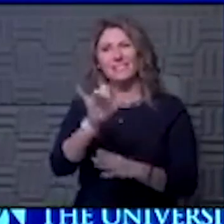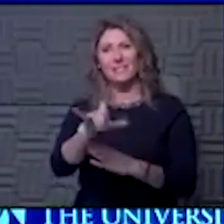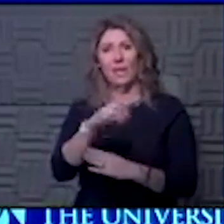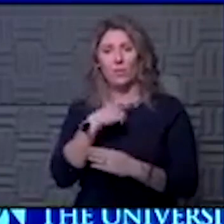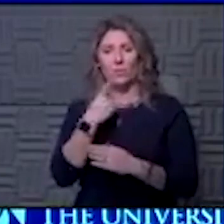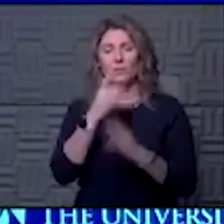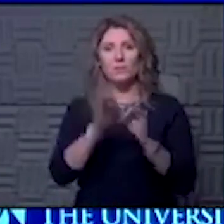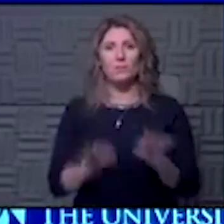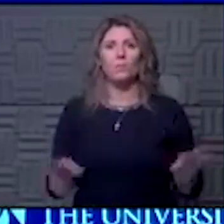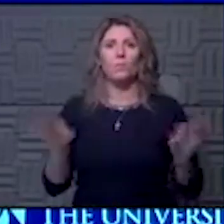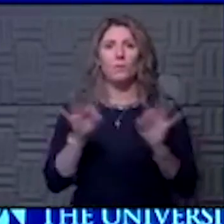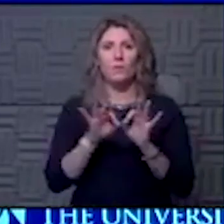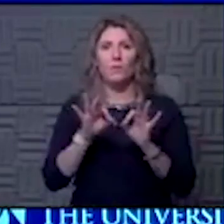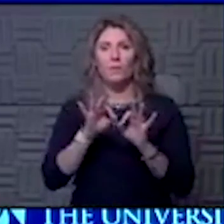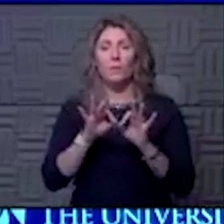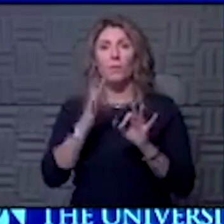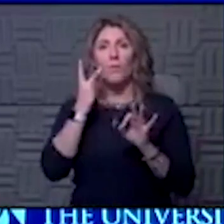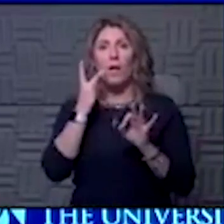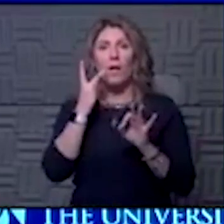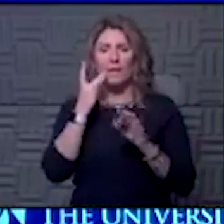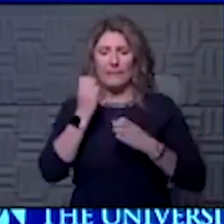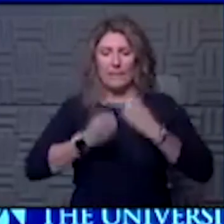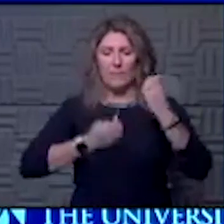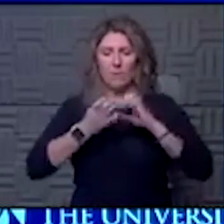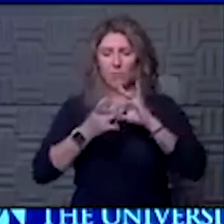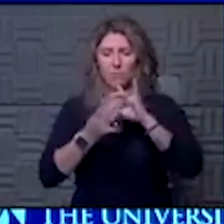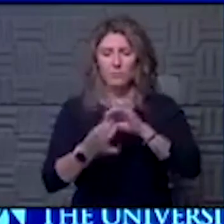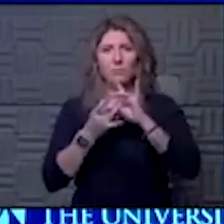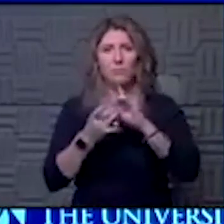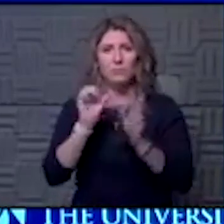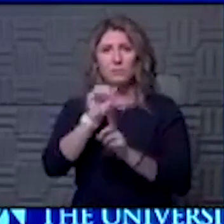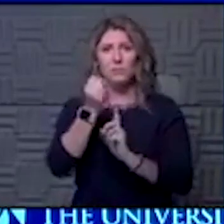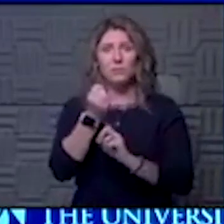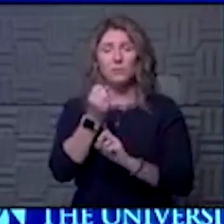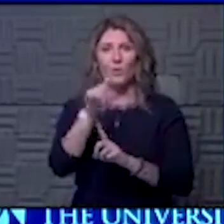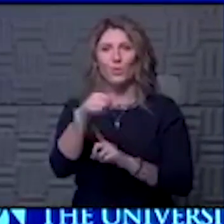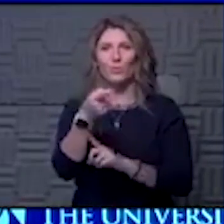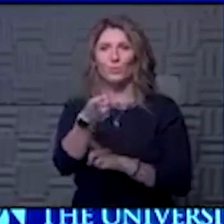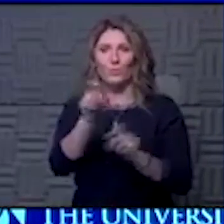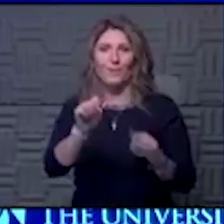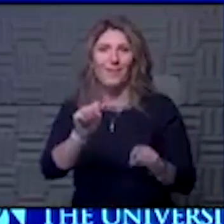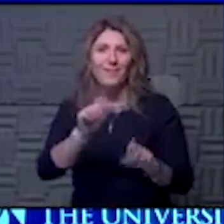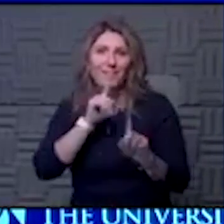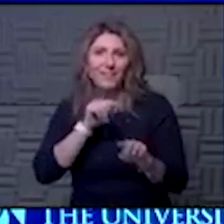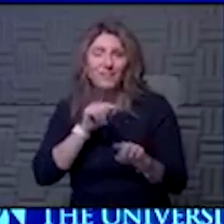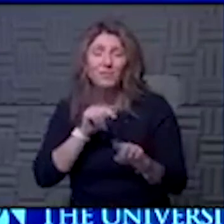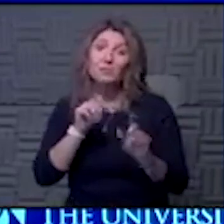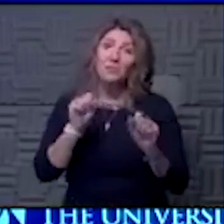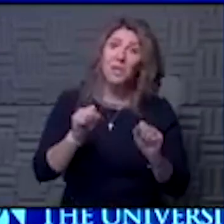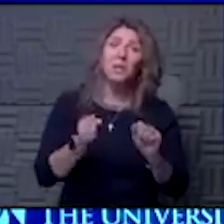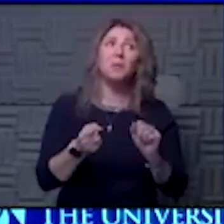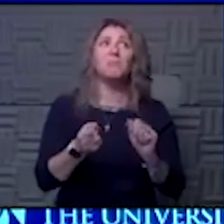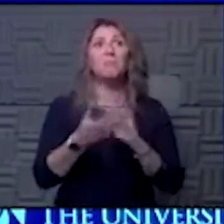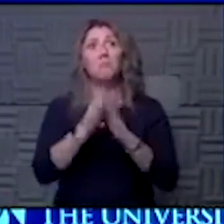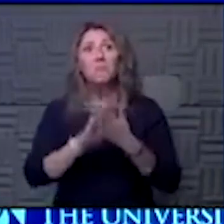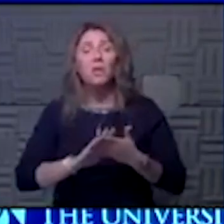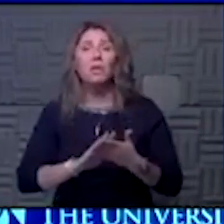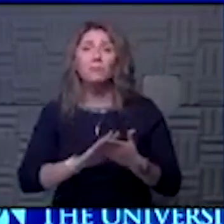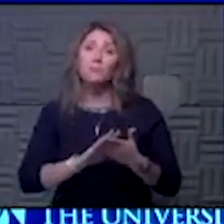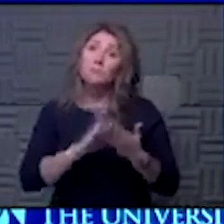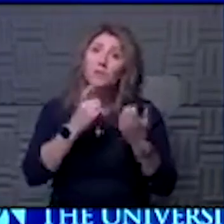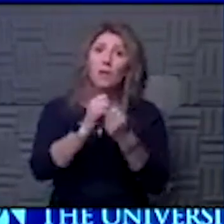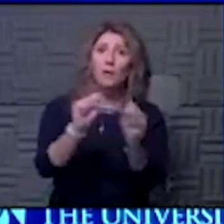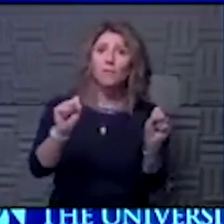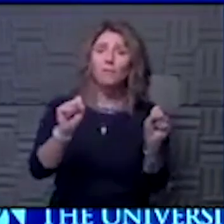worth it because of the emotional situation you're in? Only you can answer that question. Can you make it pretty safe? You can try.